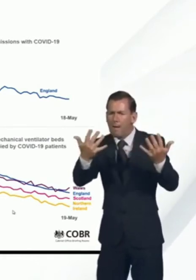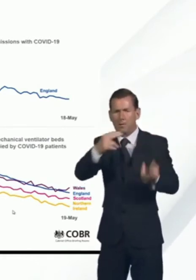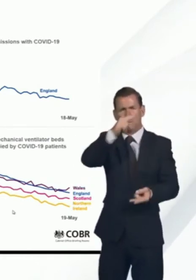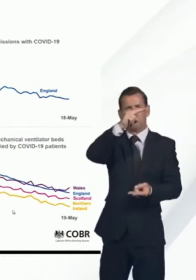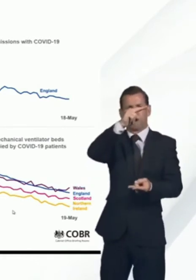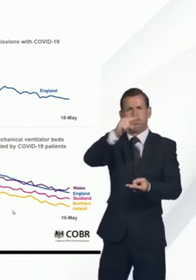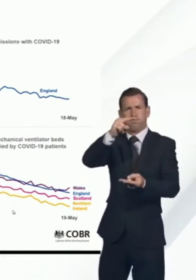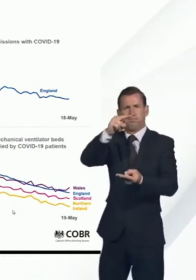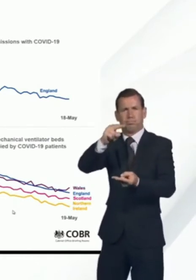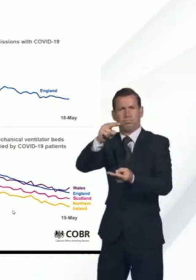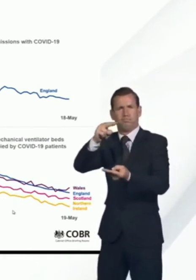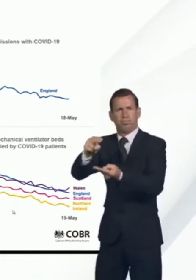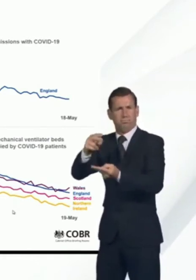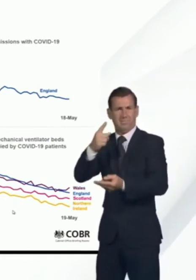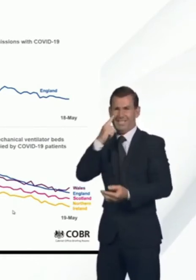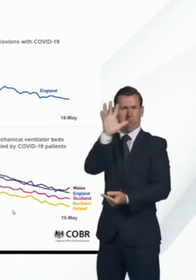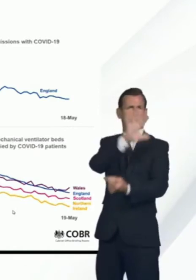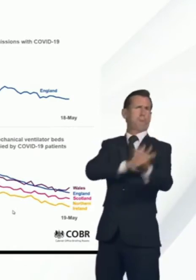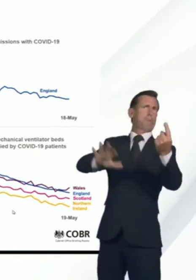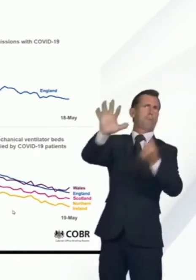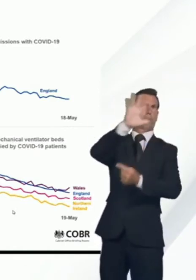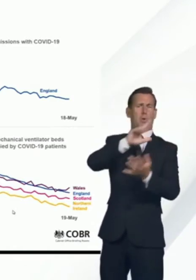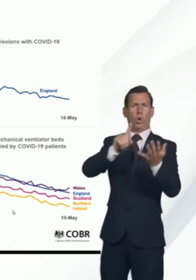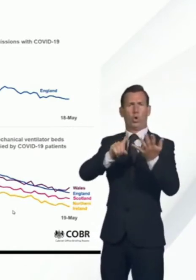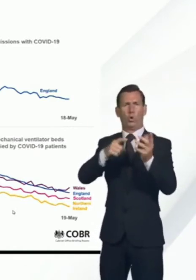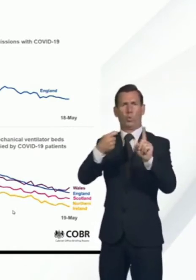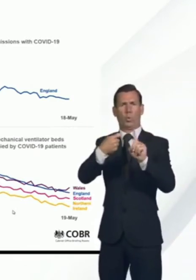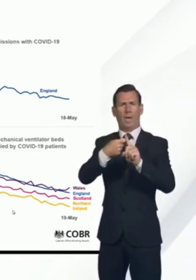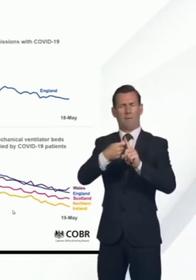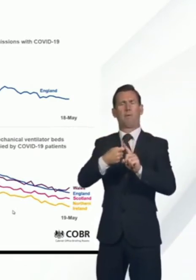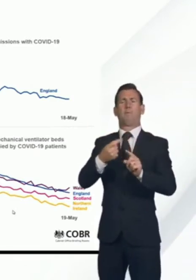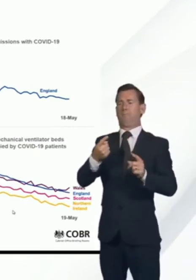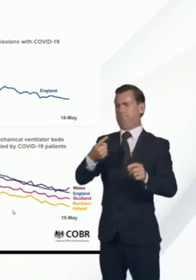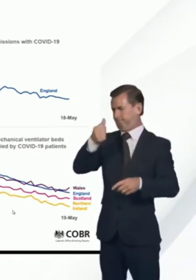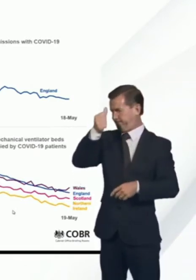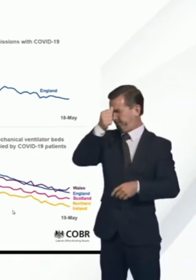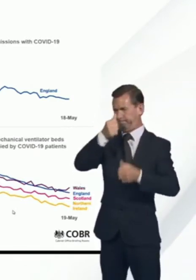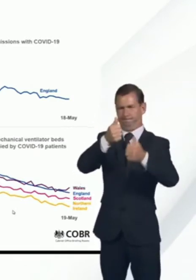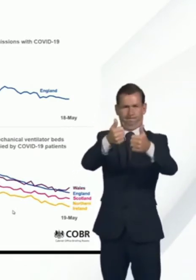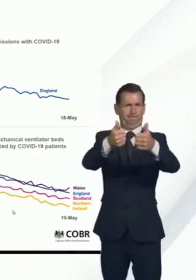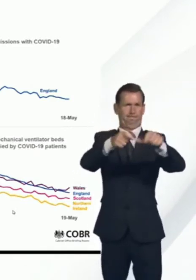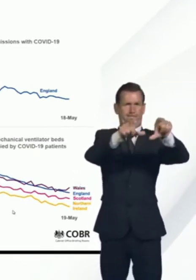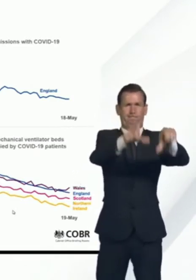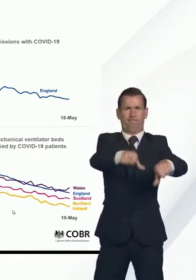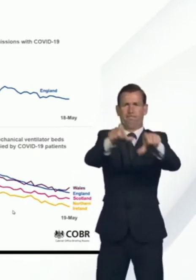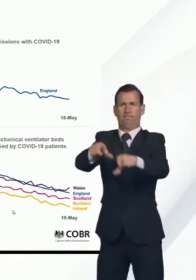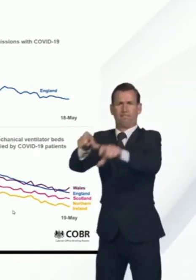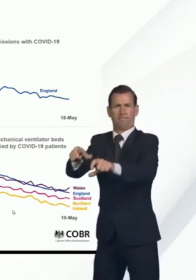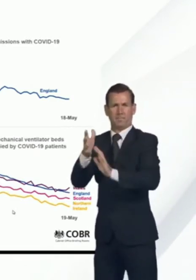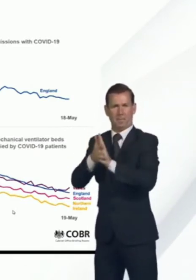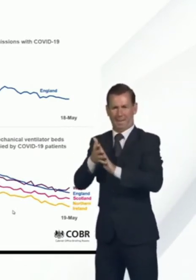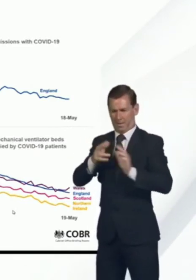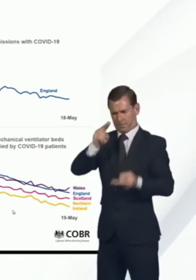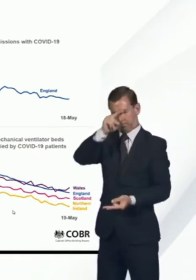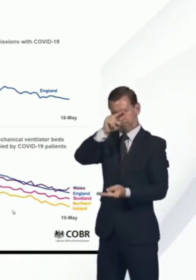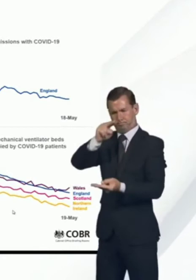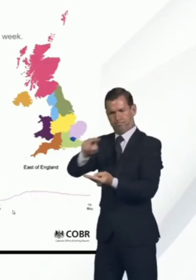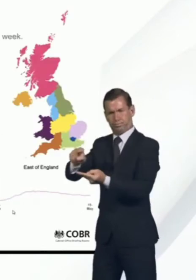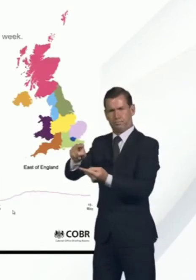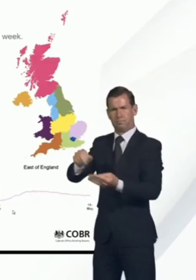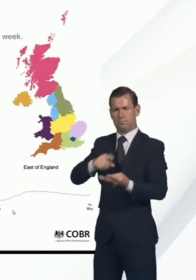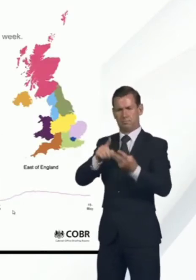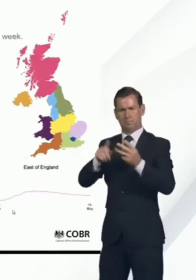across all parts of the UK, again, reflecting the benefits of social distancing. Next slide